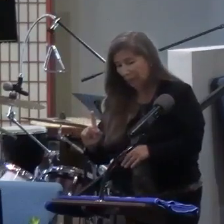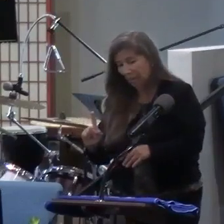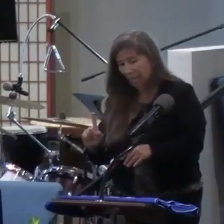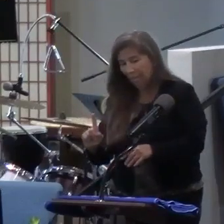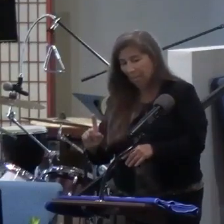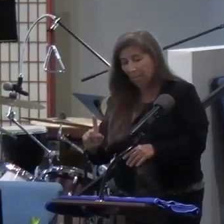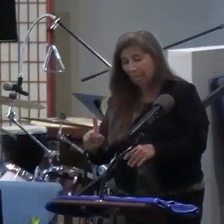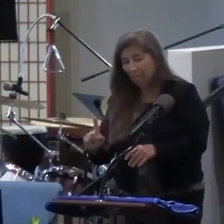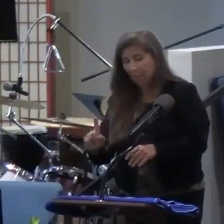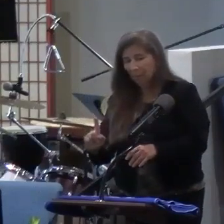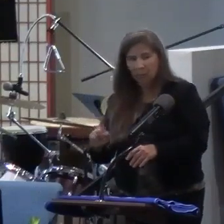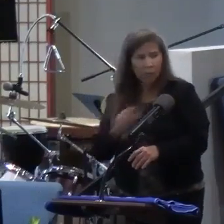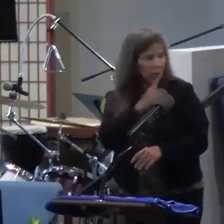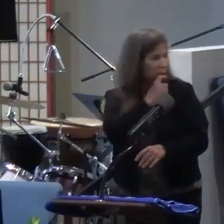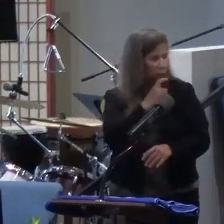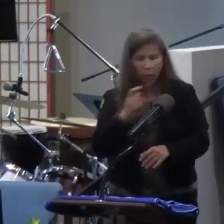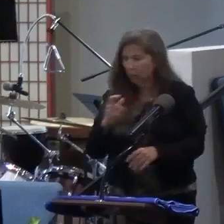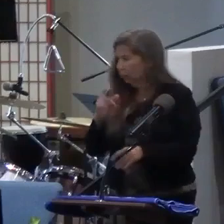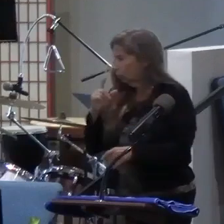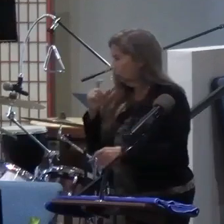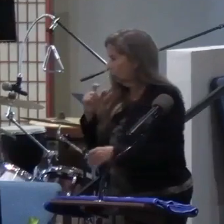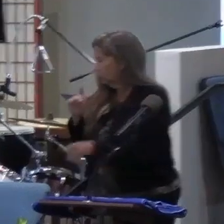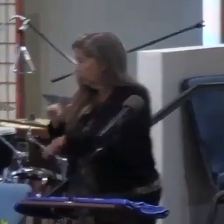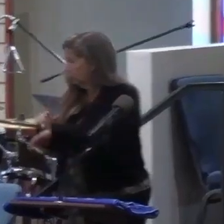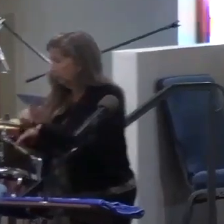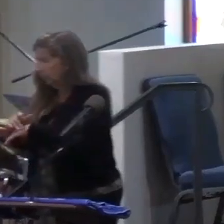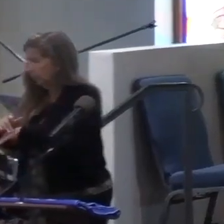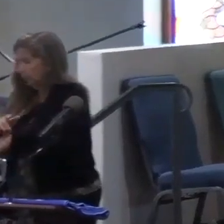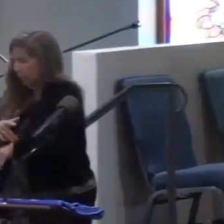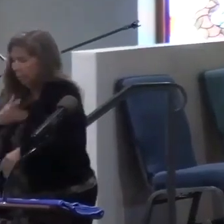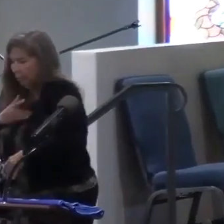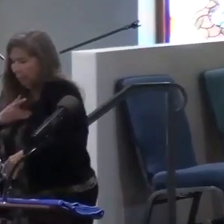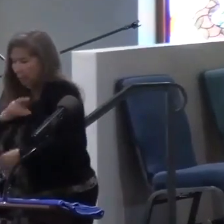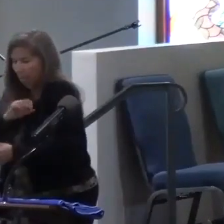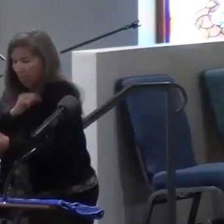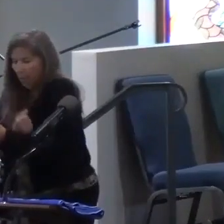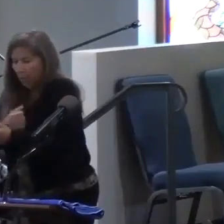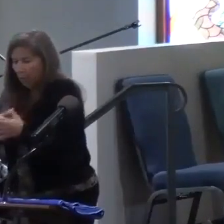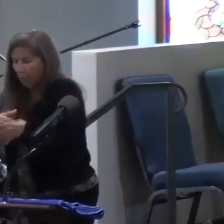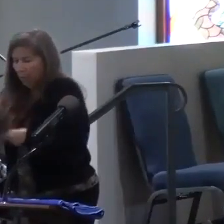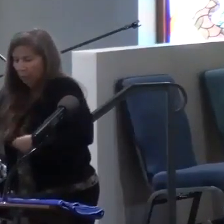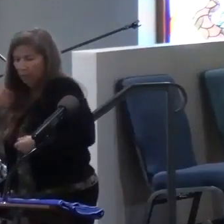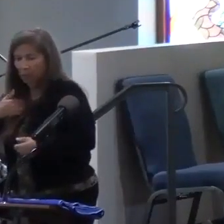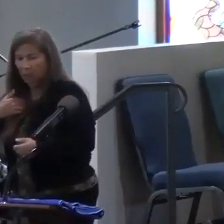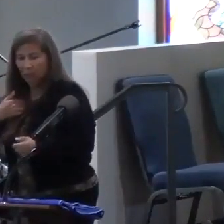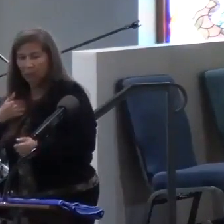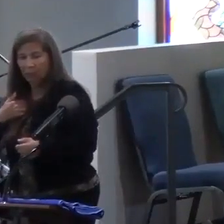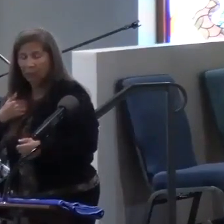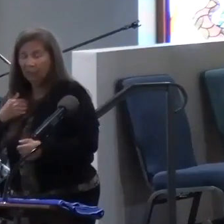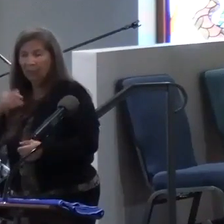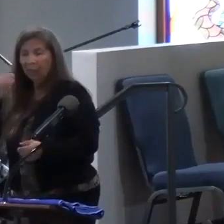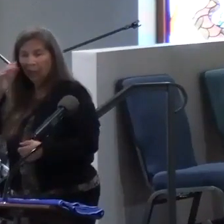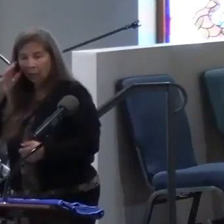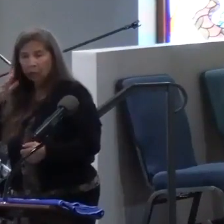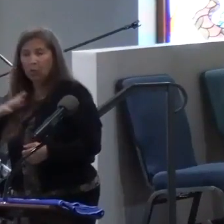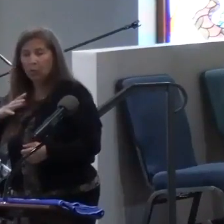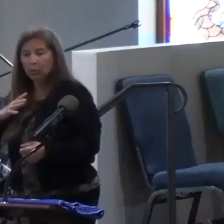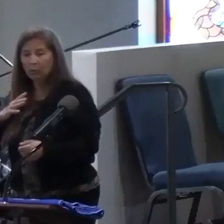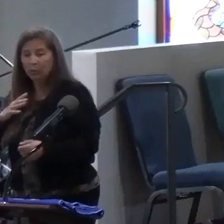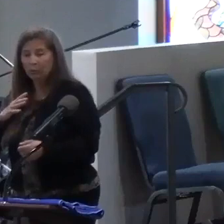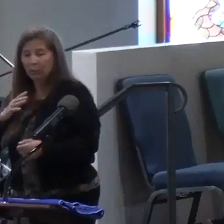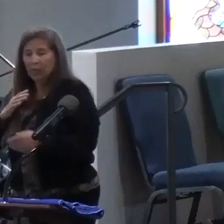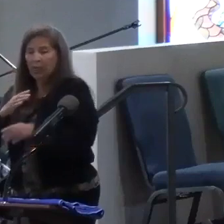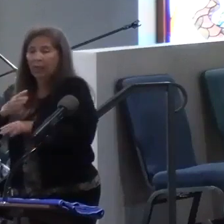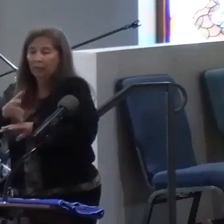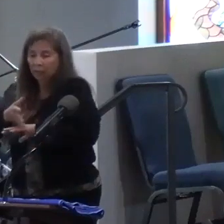And he said, who touched me because I felt power go out from me? And the woman, after 12